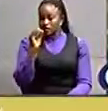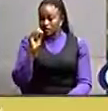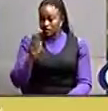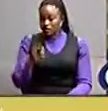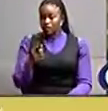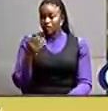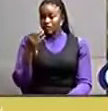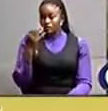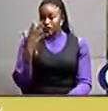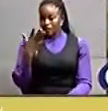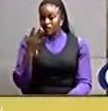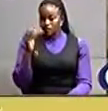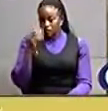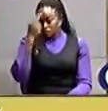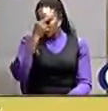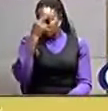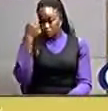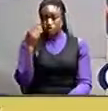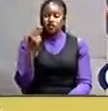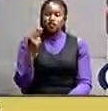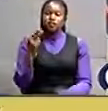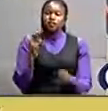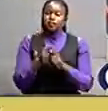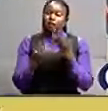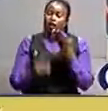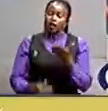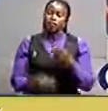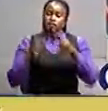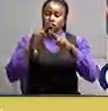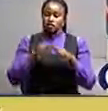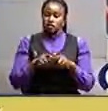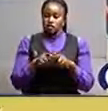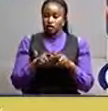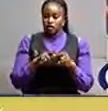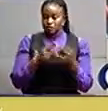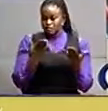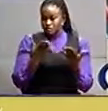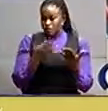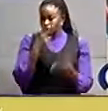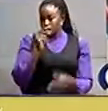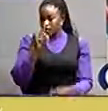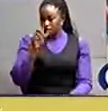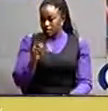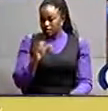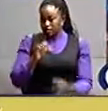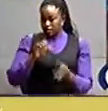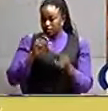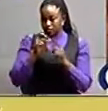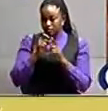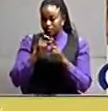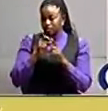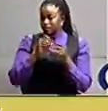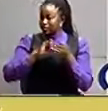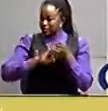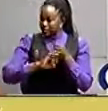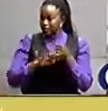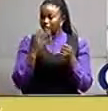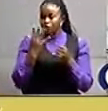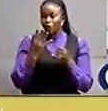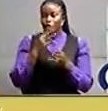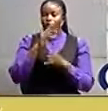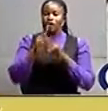candidates attempted the November 2019 senior four-unable exams, and over 92% of them